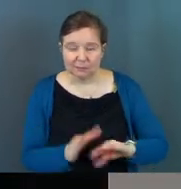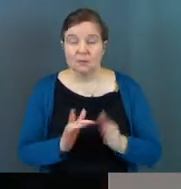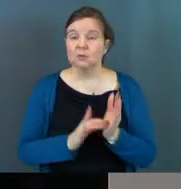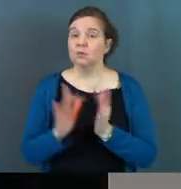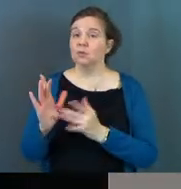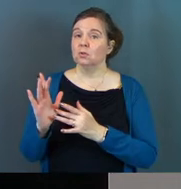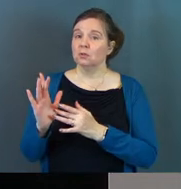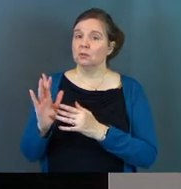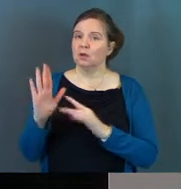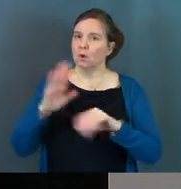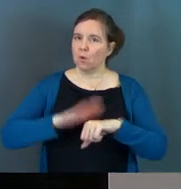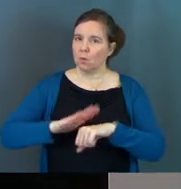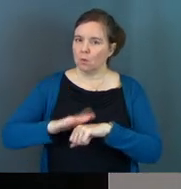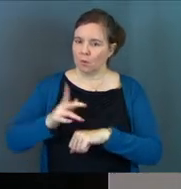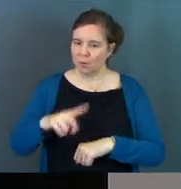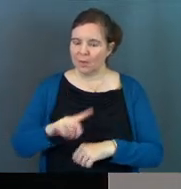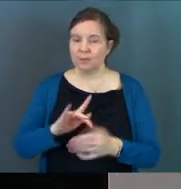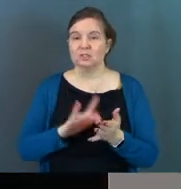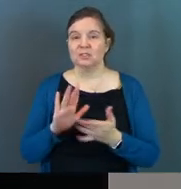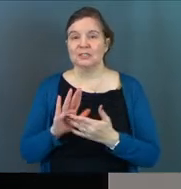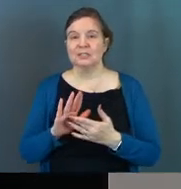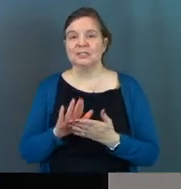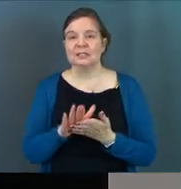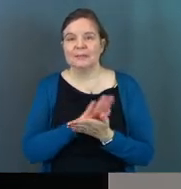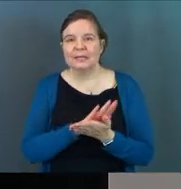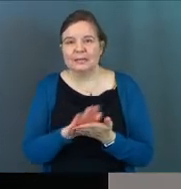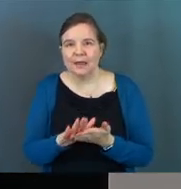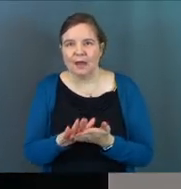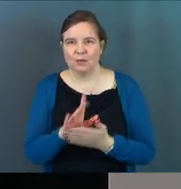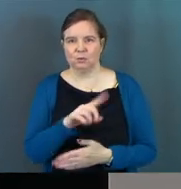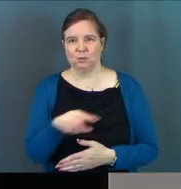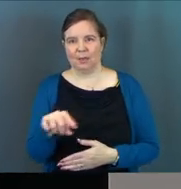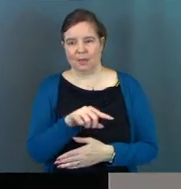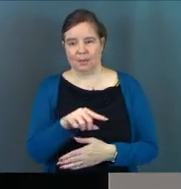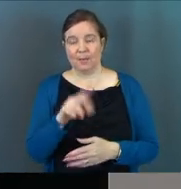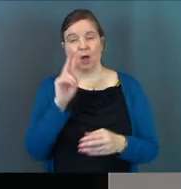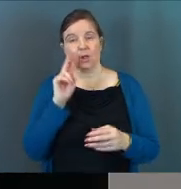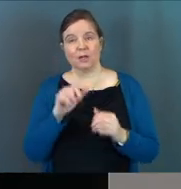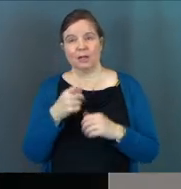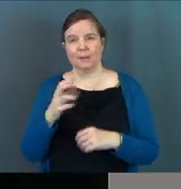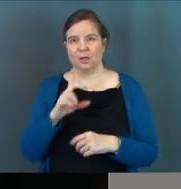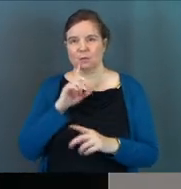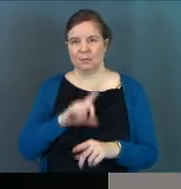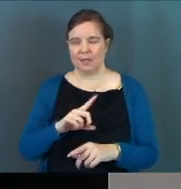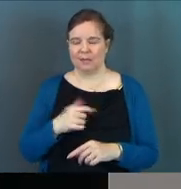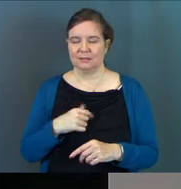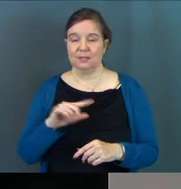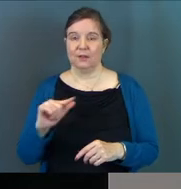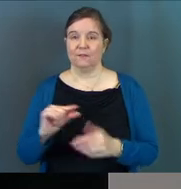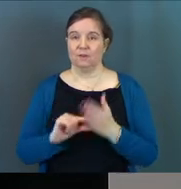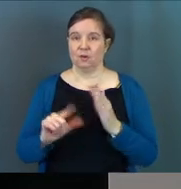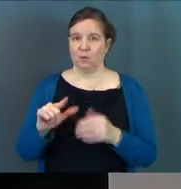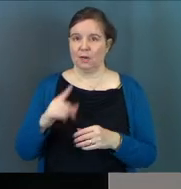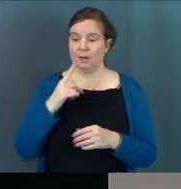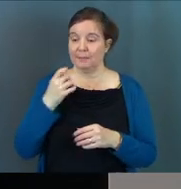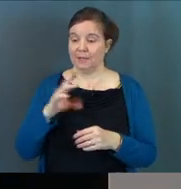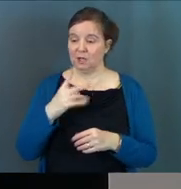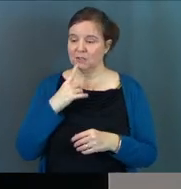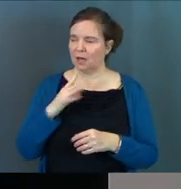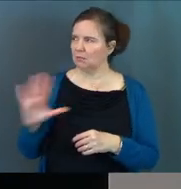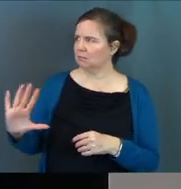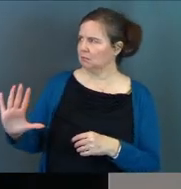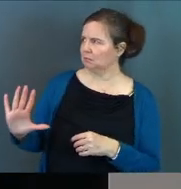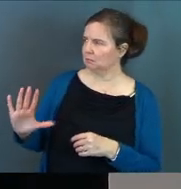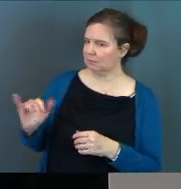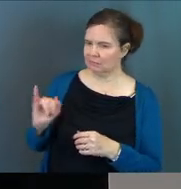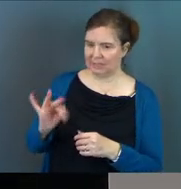So Jesus warns them. Jesus is being kind to them. And look at how Peter responds to this. Verse 29. Peter said to